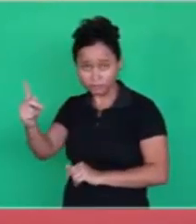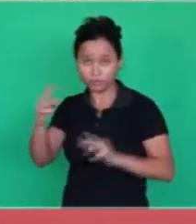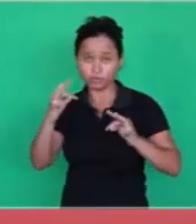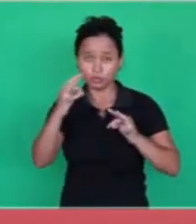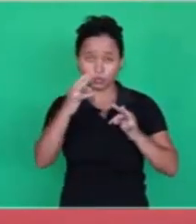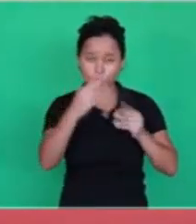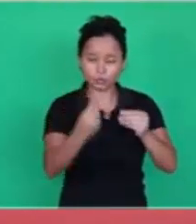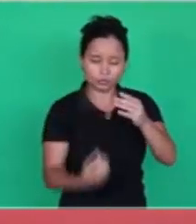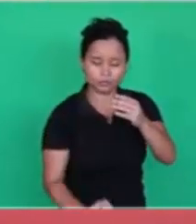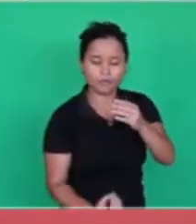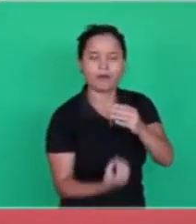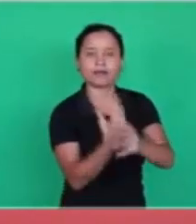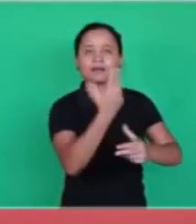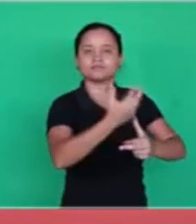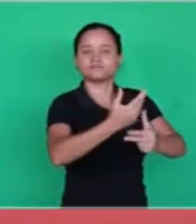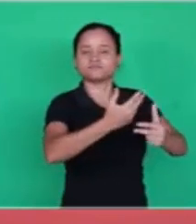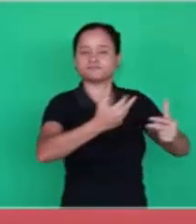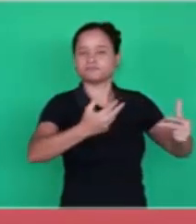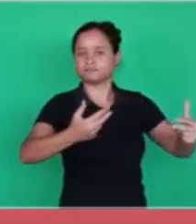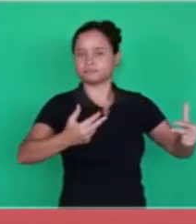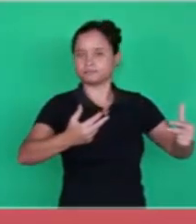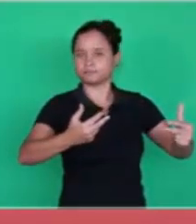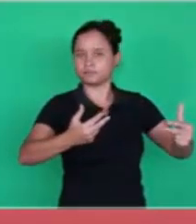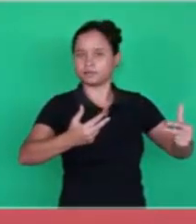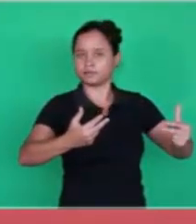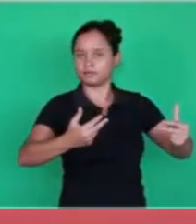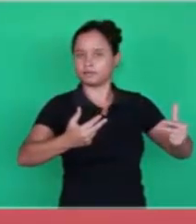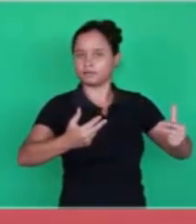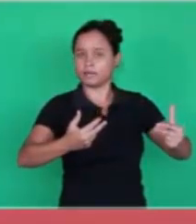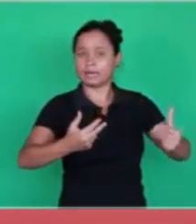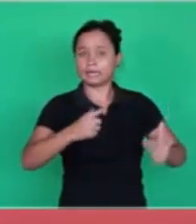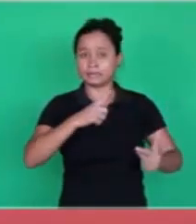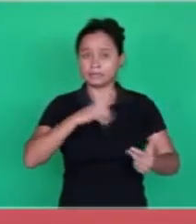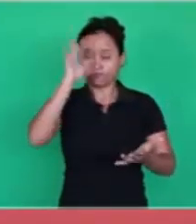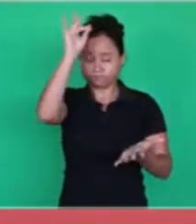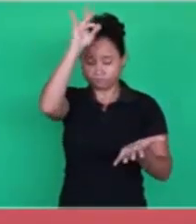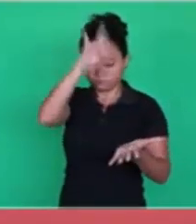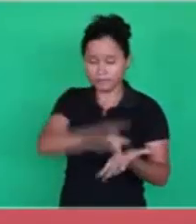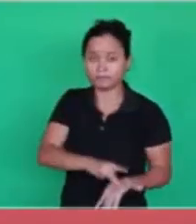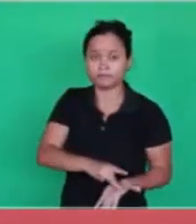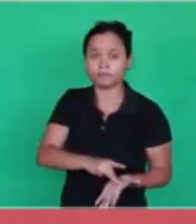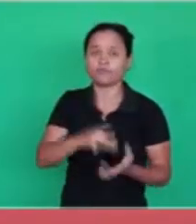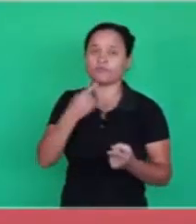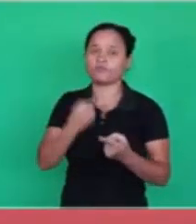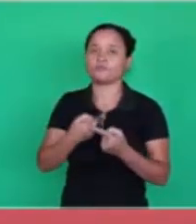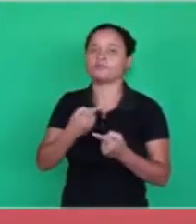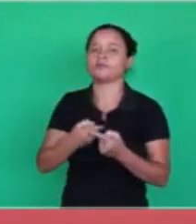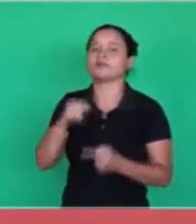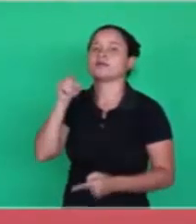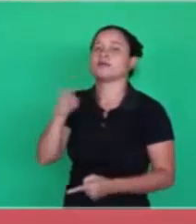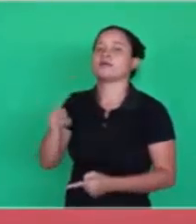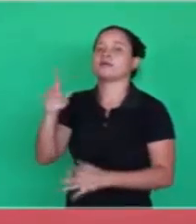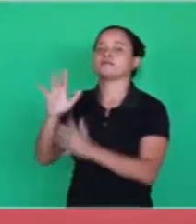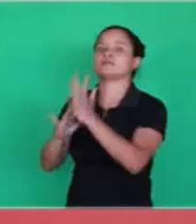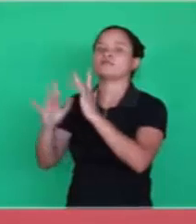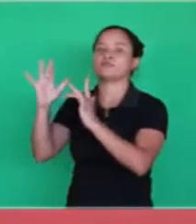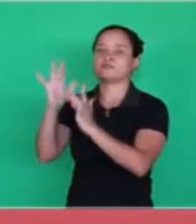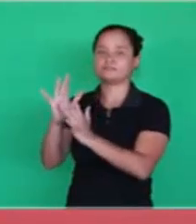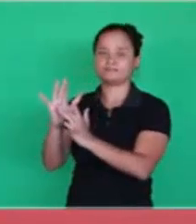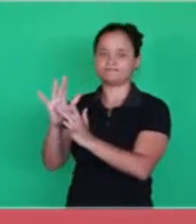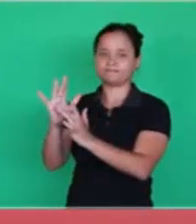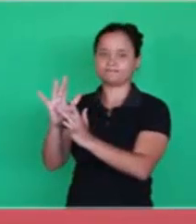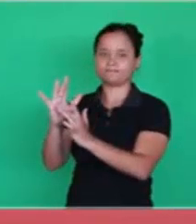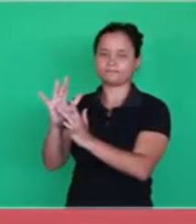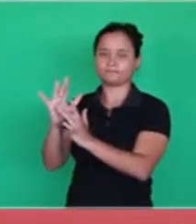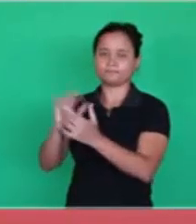exists through the power of this word. It's the power of God, which is Jesus.